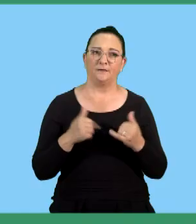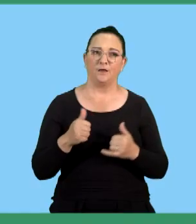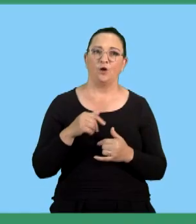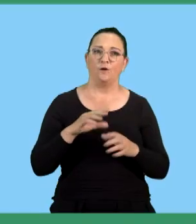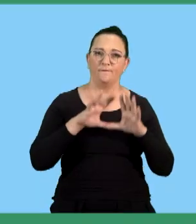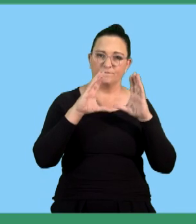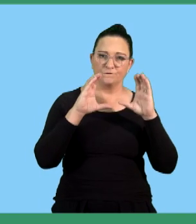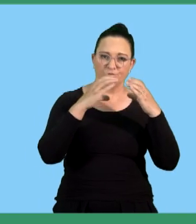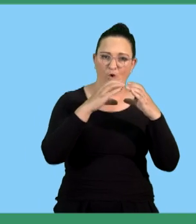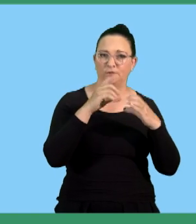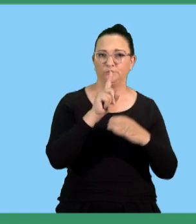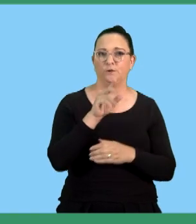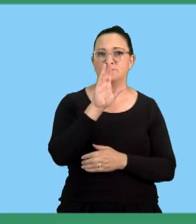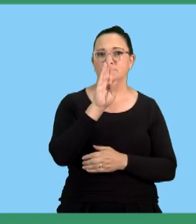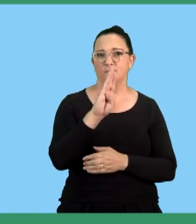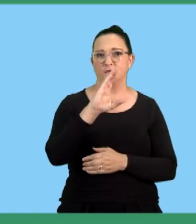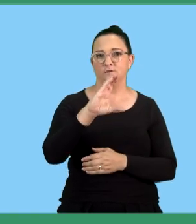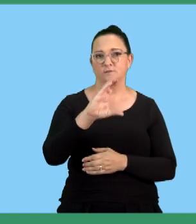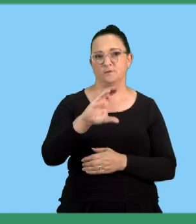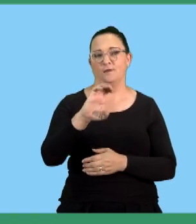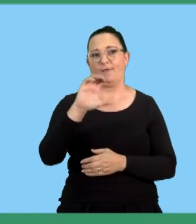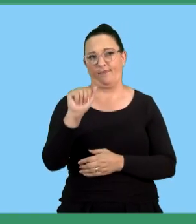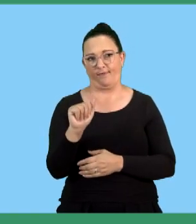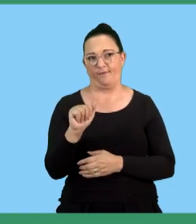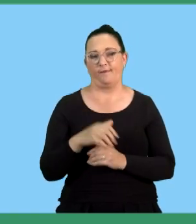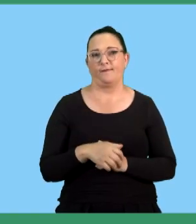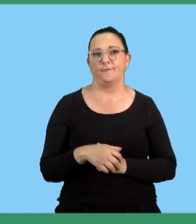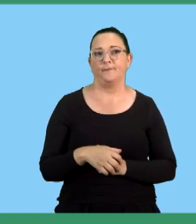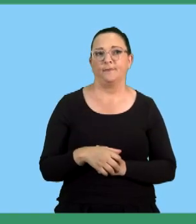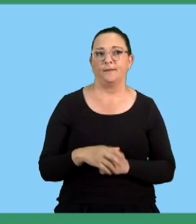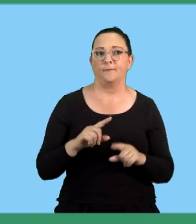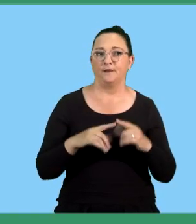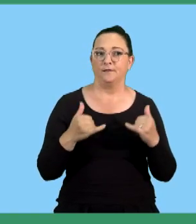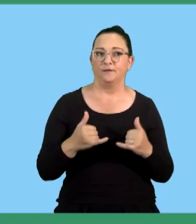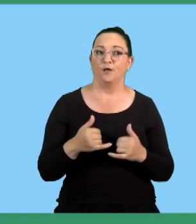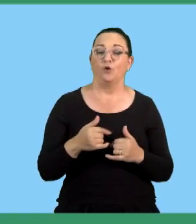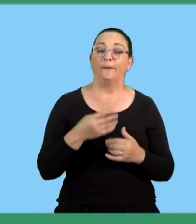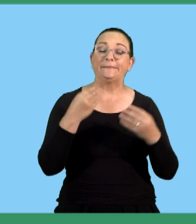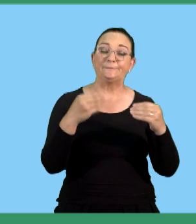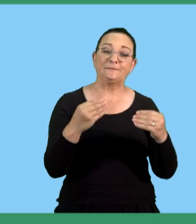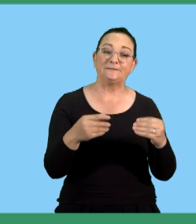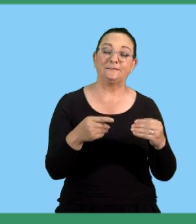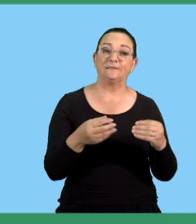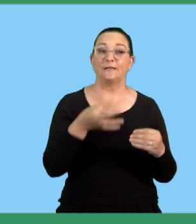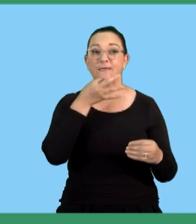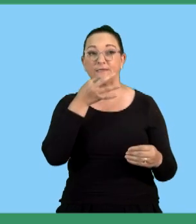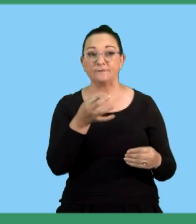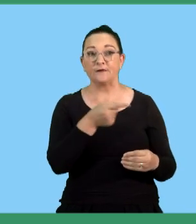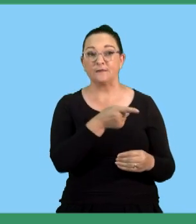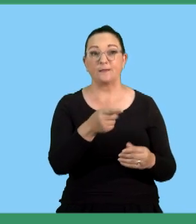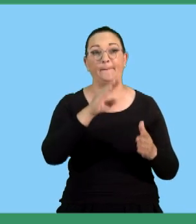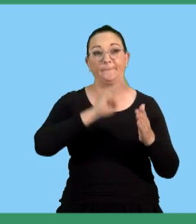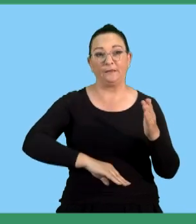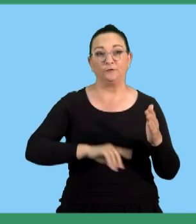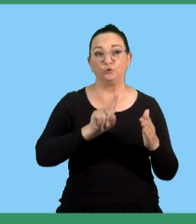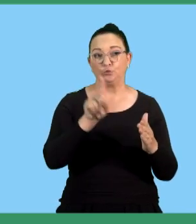BCA, the Basic Conditions of Employment Act. It says here, advise businesses on penalties that